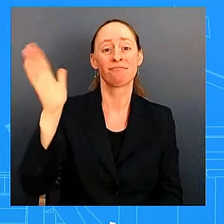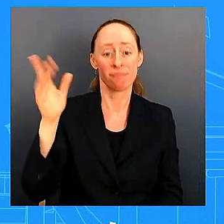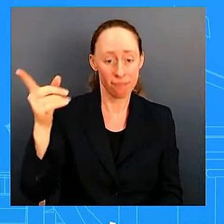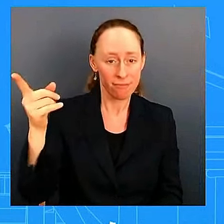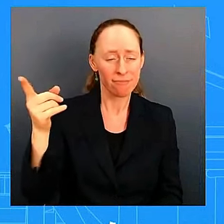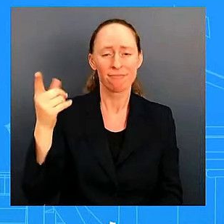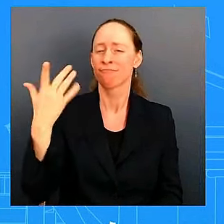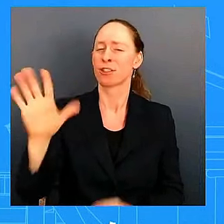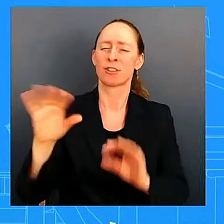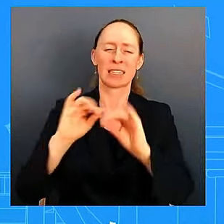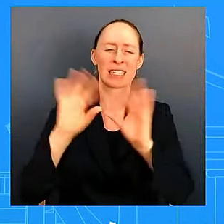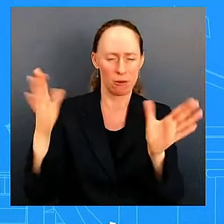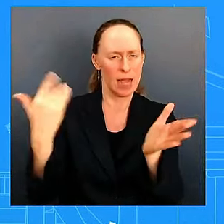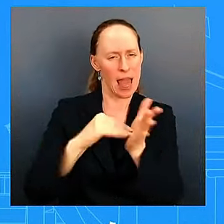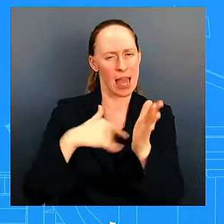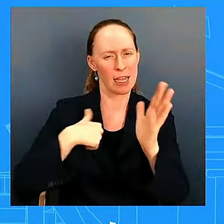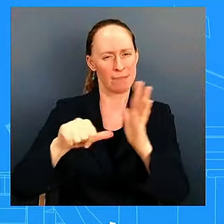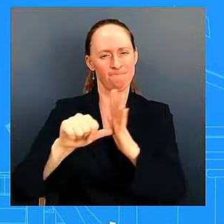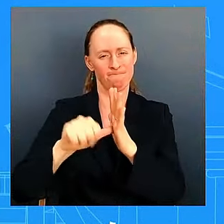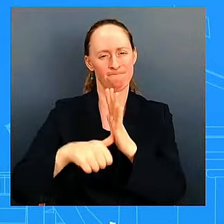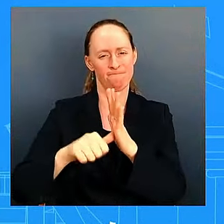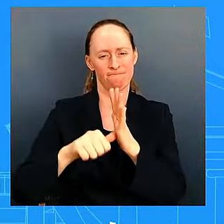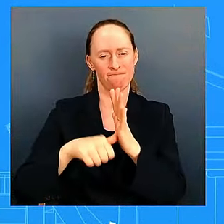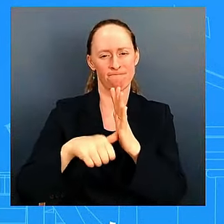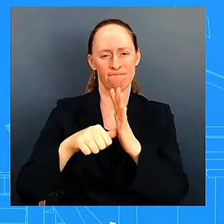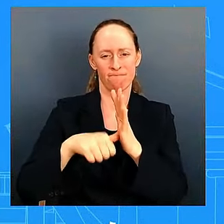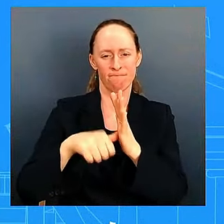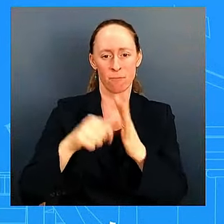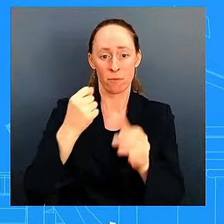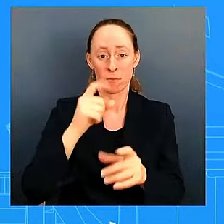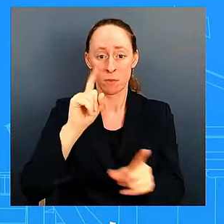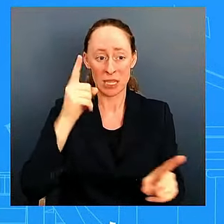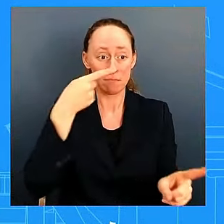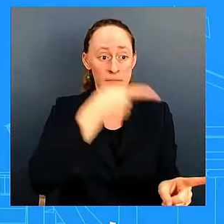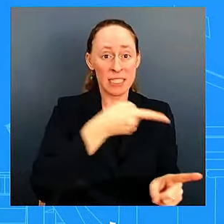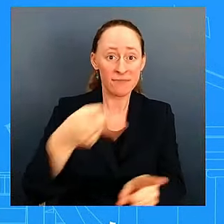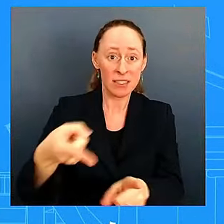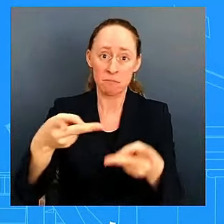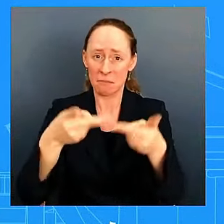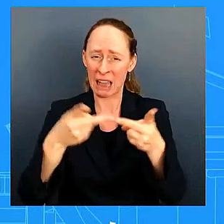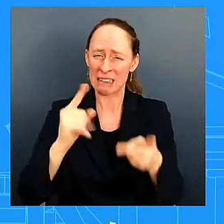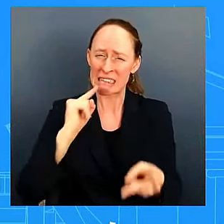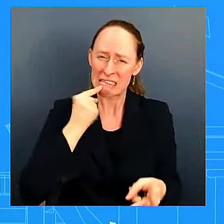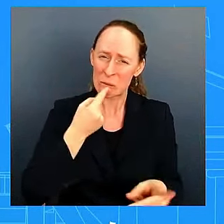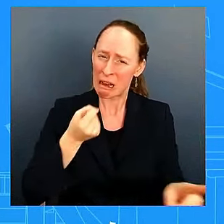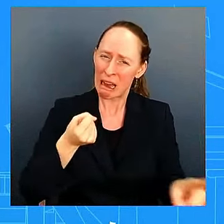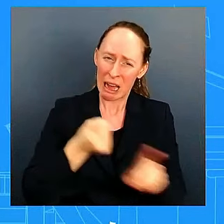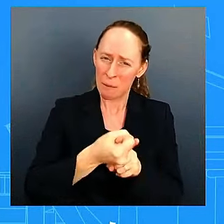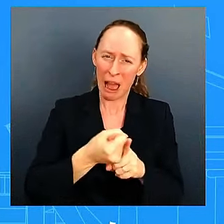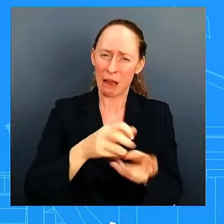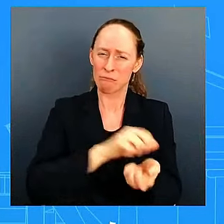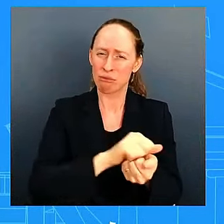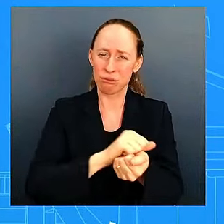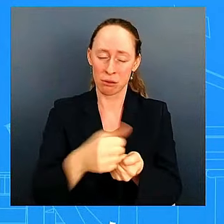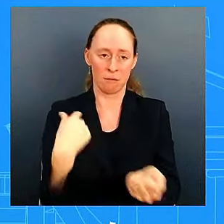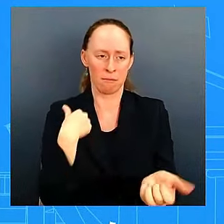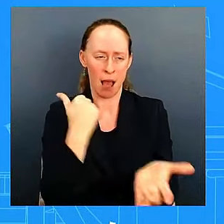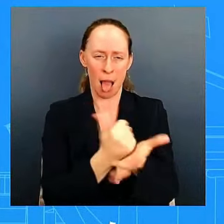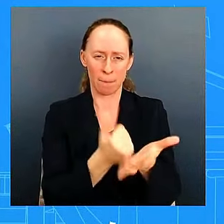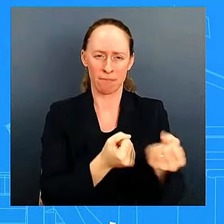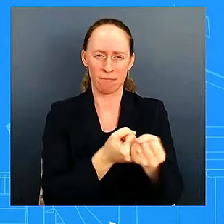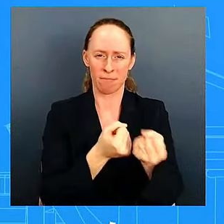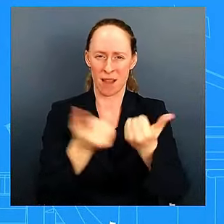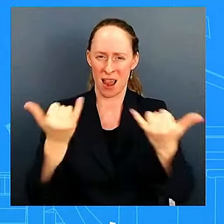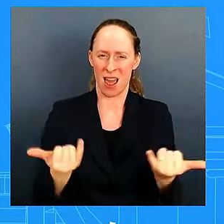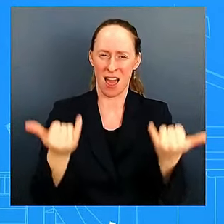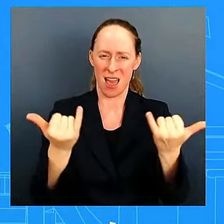impacted areas have everything that they need the resources we have the fema administrator who's on the ground today she's going to be holding a press conference with the north